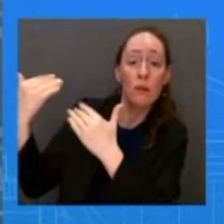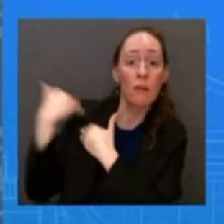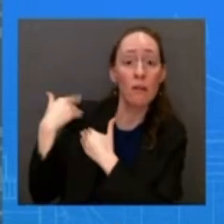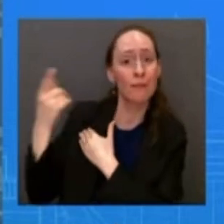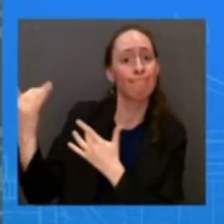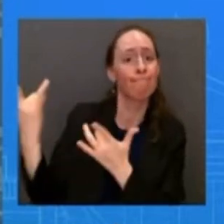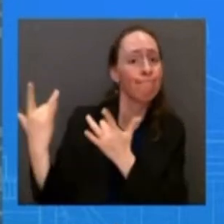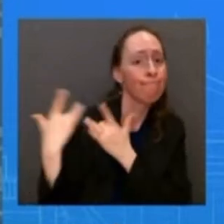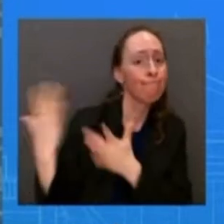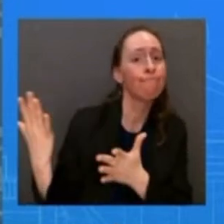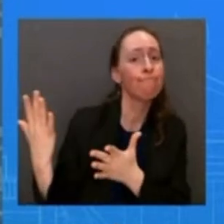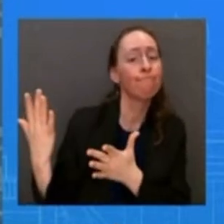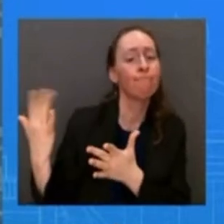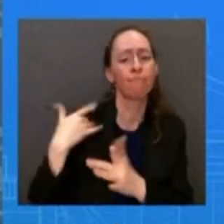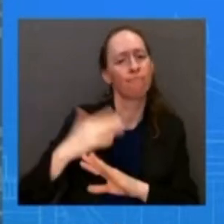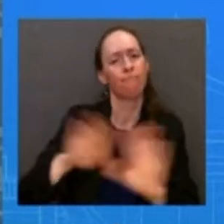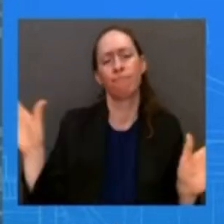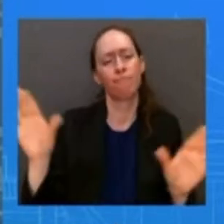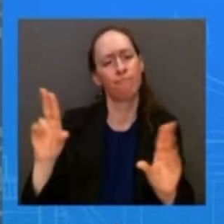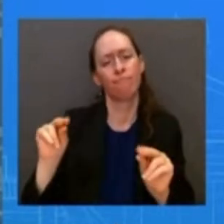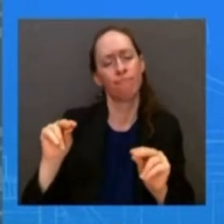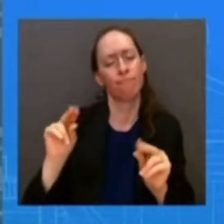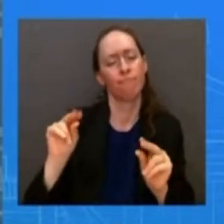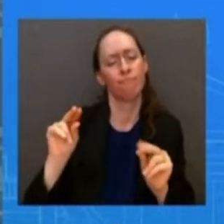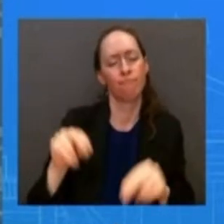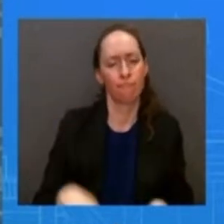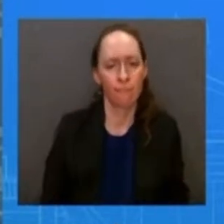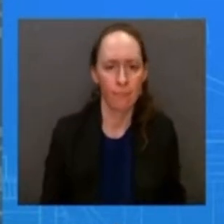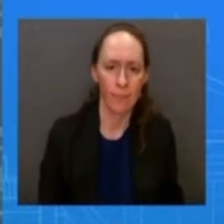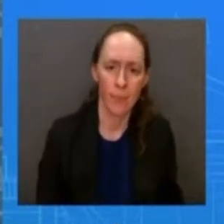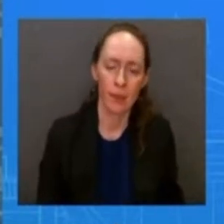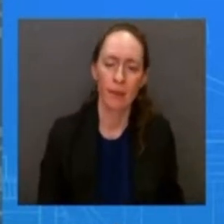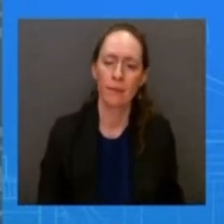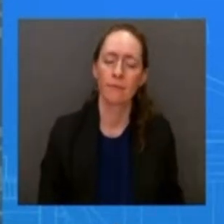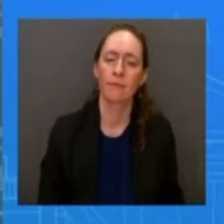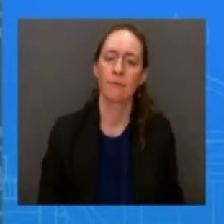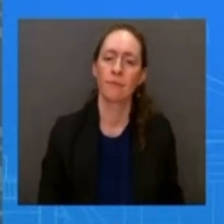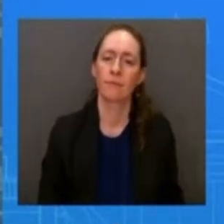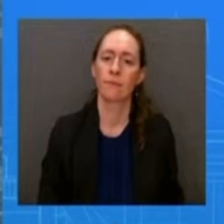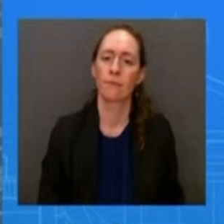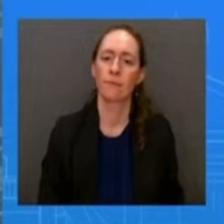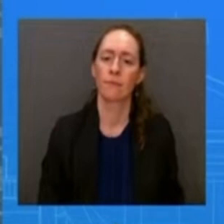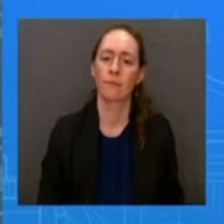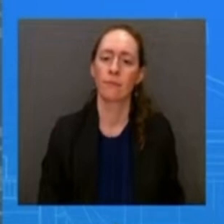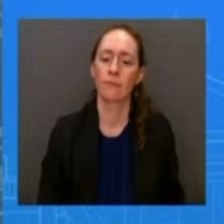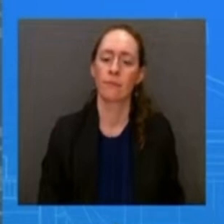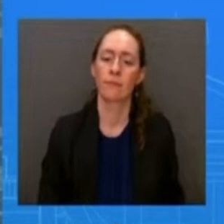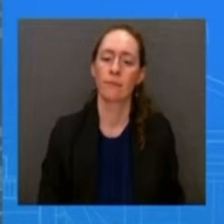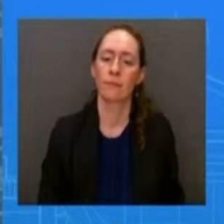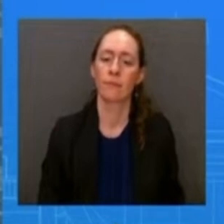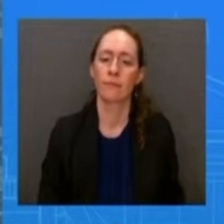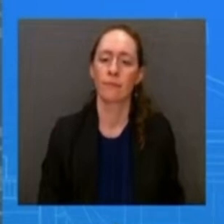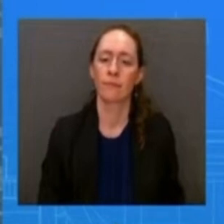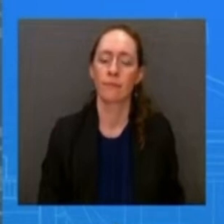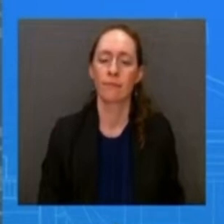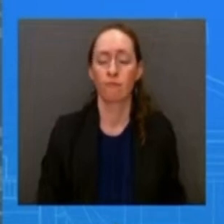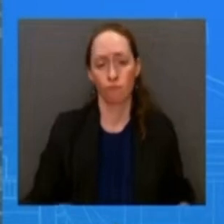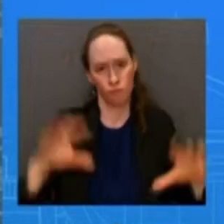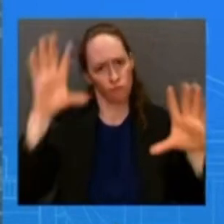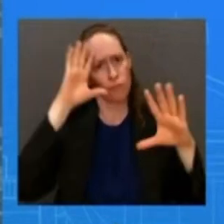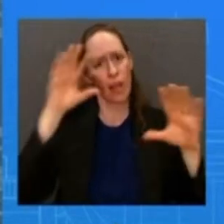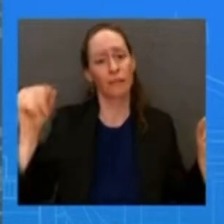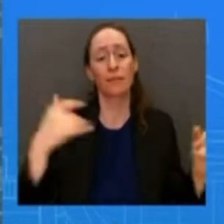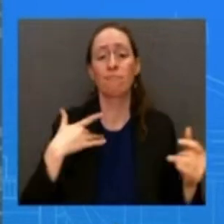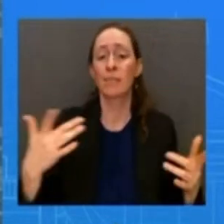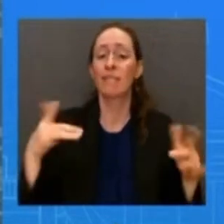continue to continue to act now you've often heard the President talk about giving families a breathing room he said that